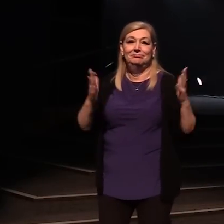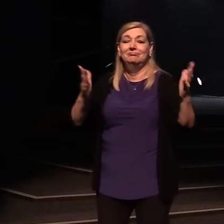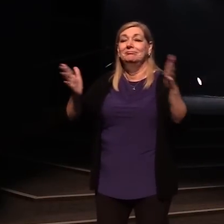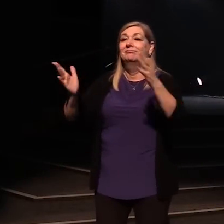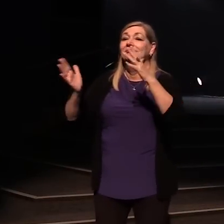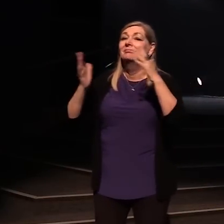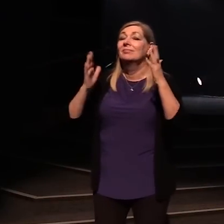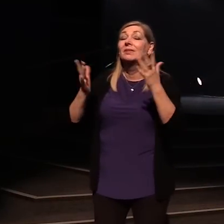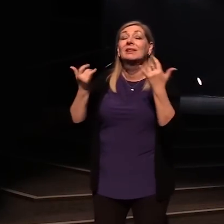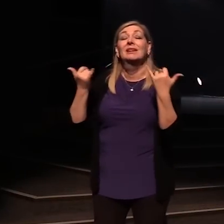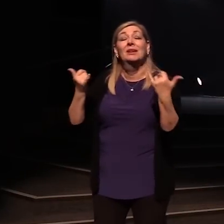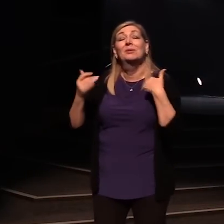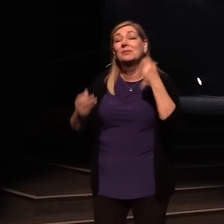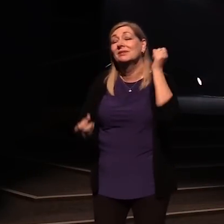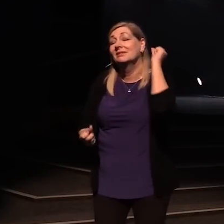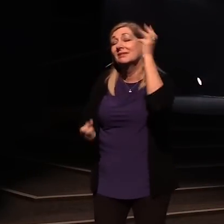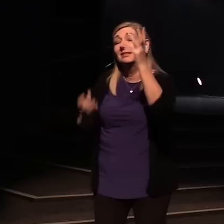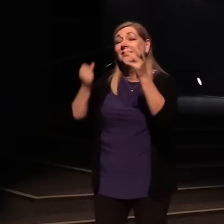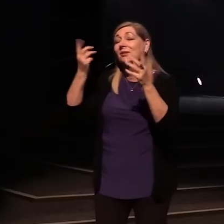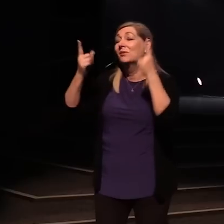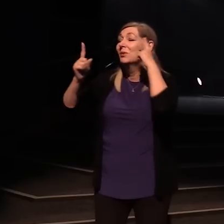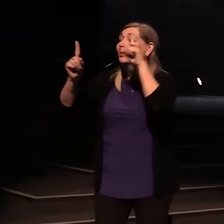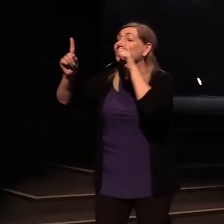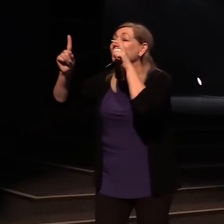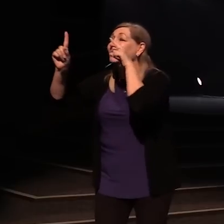we lift up your song to the King